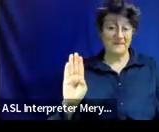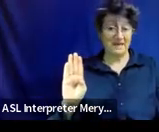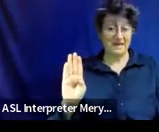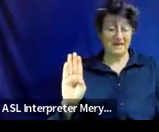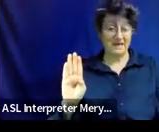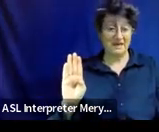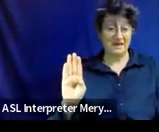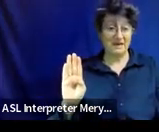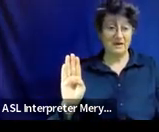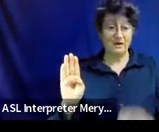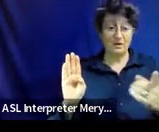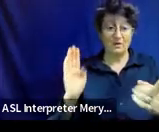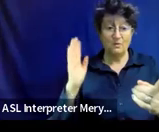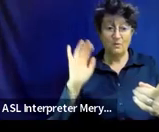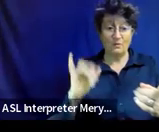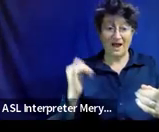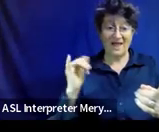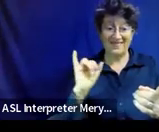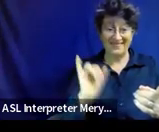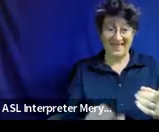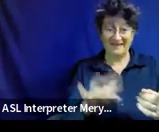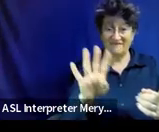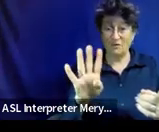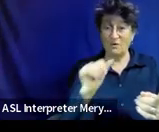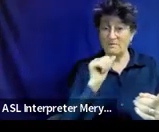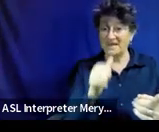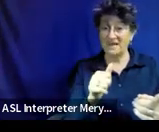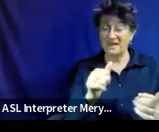chat box why this 4B wouldn't be compliant.